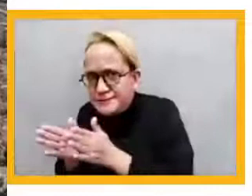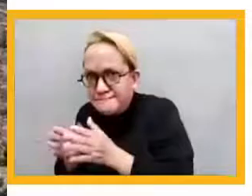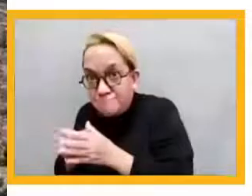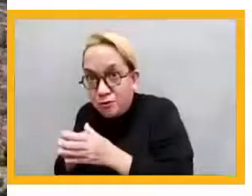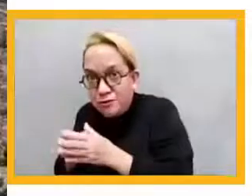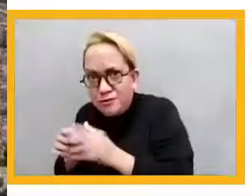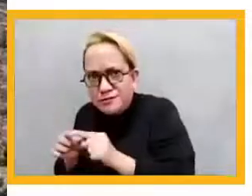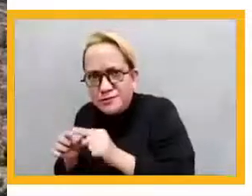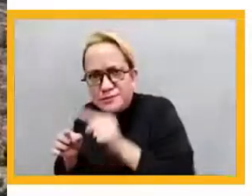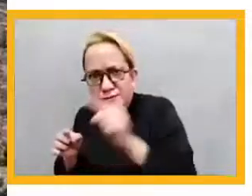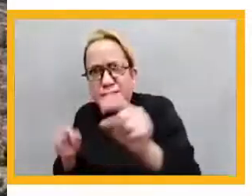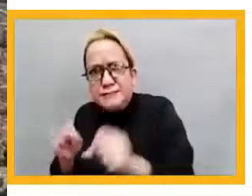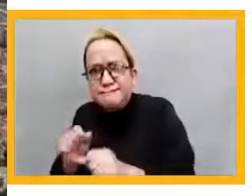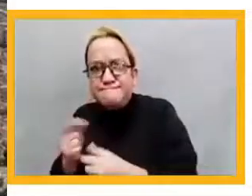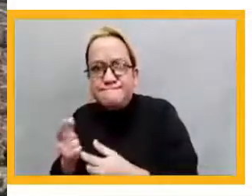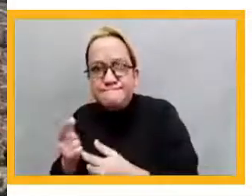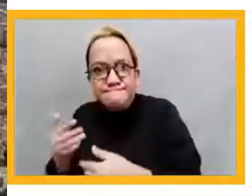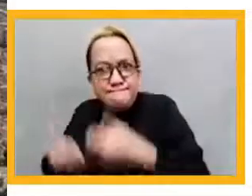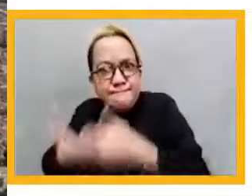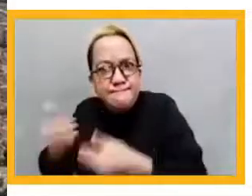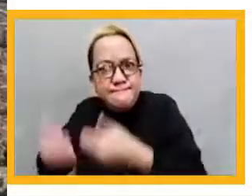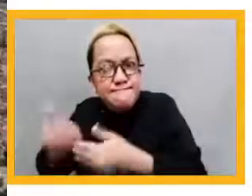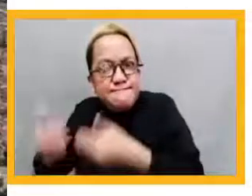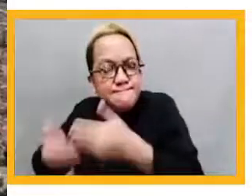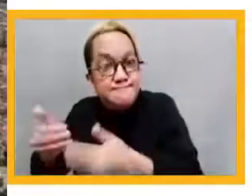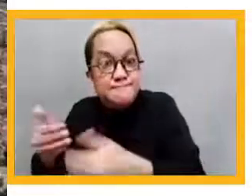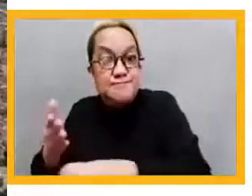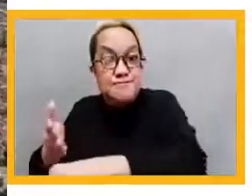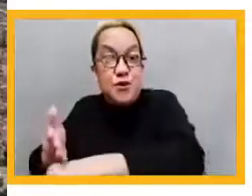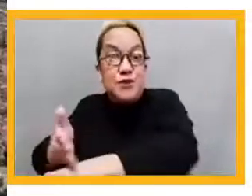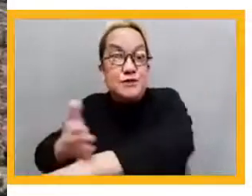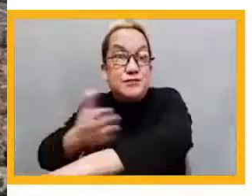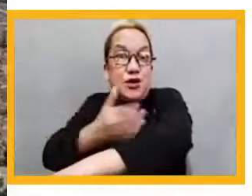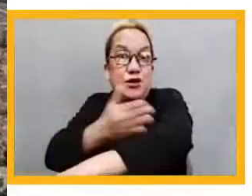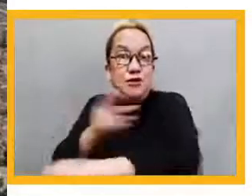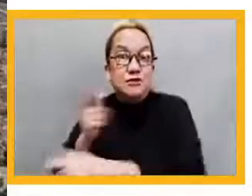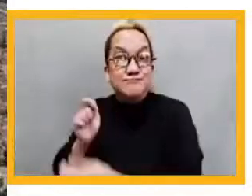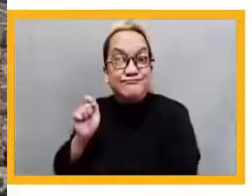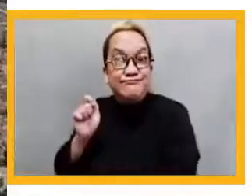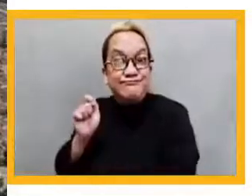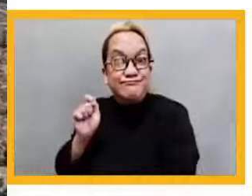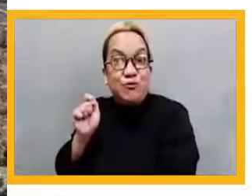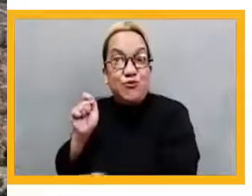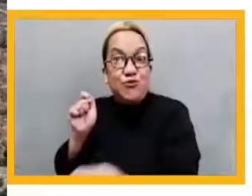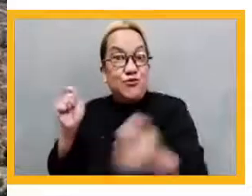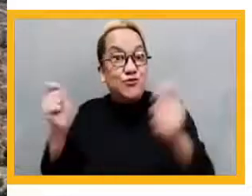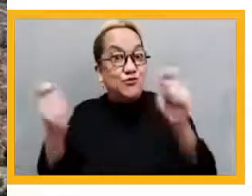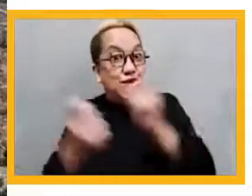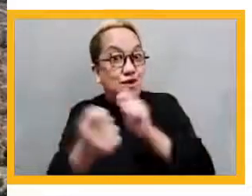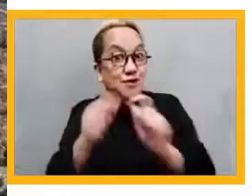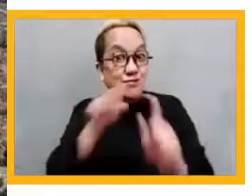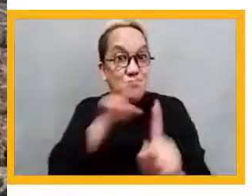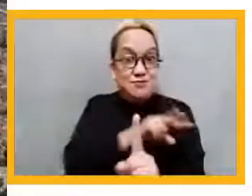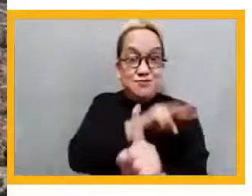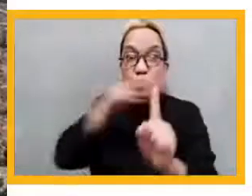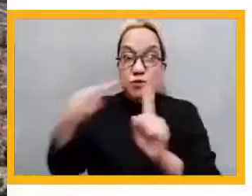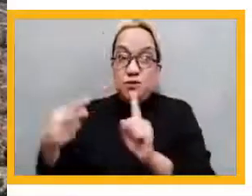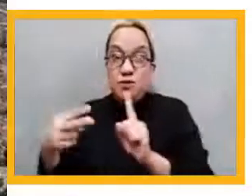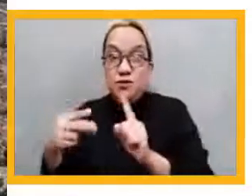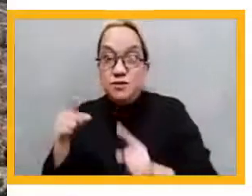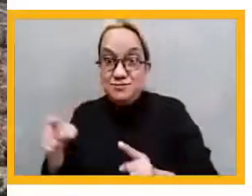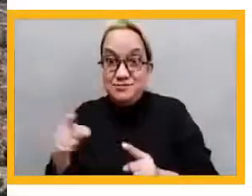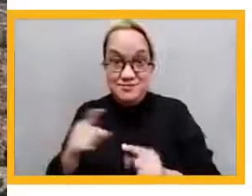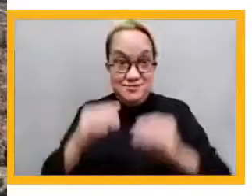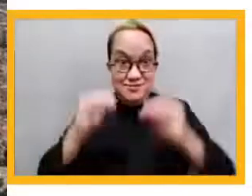is not enough. We had to have a paradigm shift from teacher-centered to child-centered. We also learned that you had to think